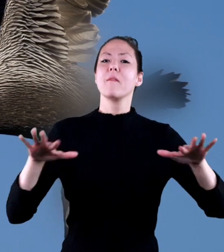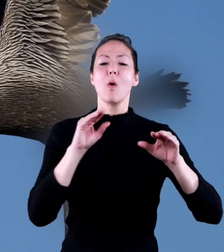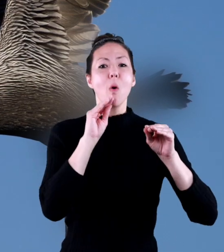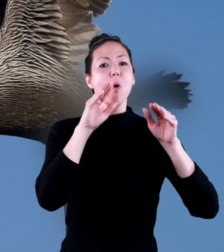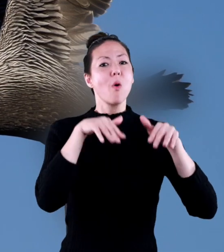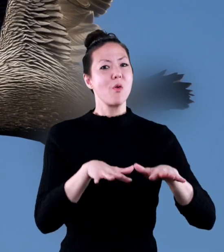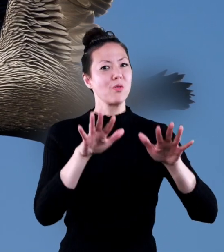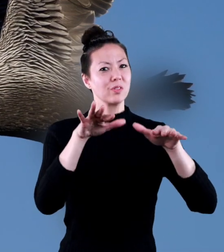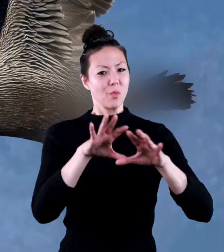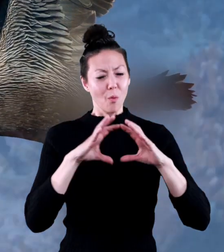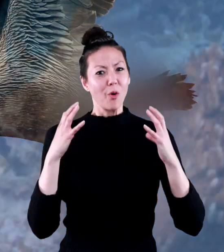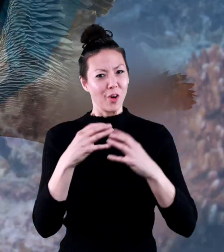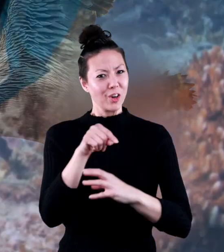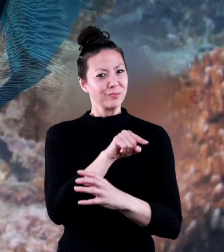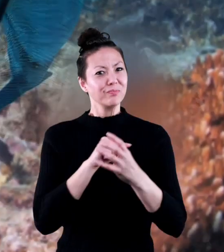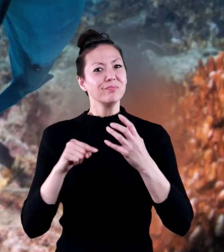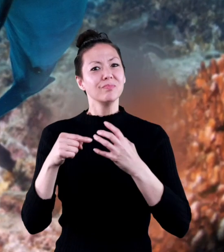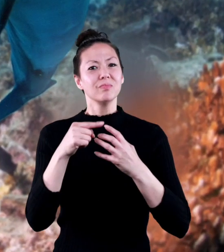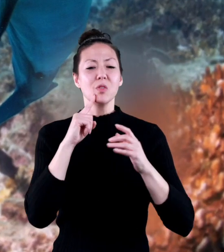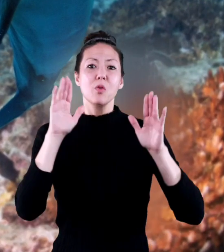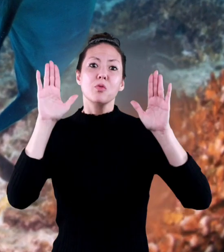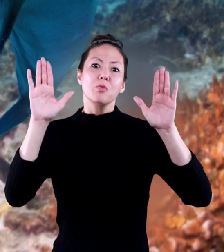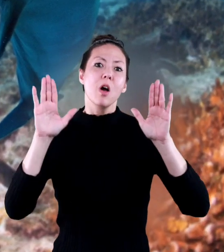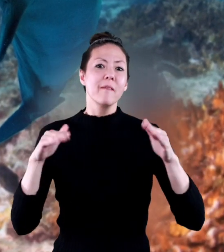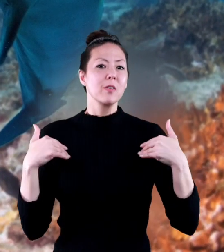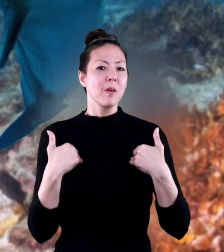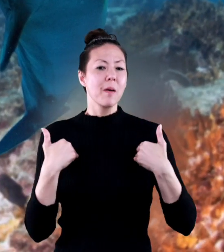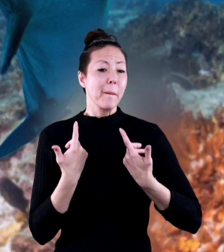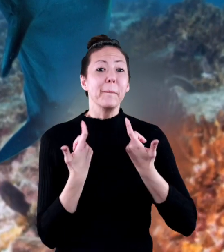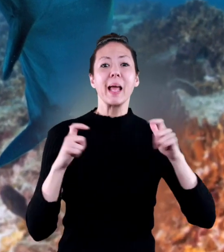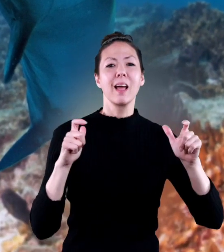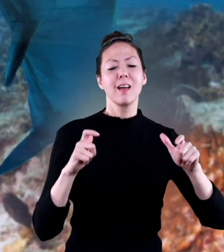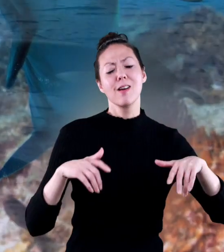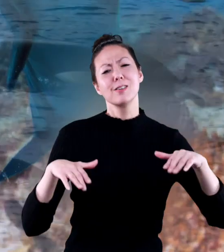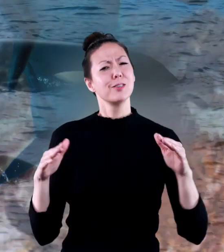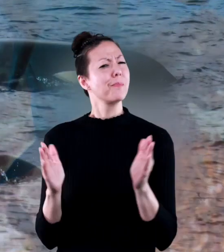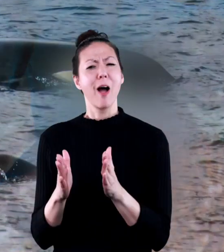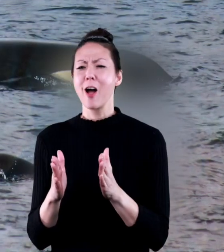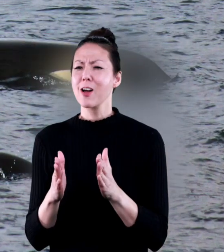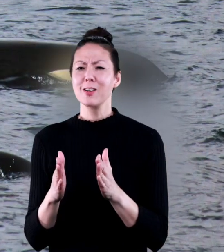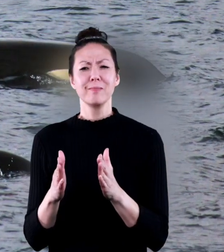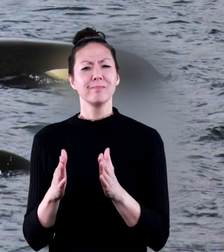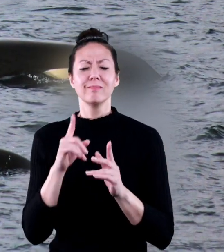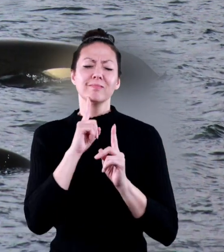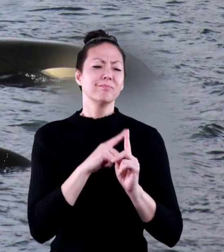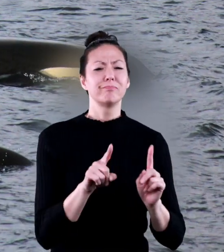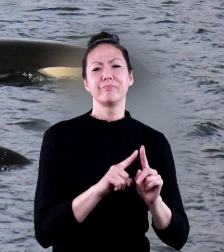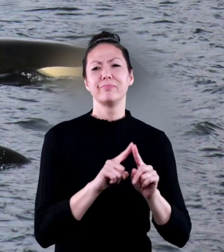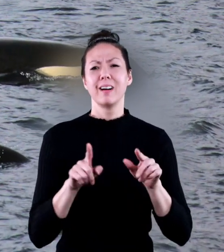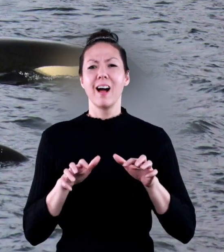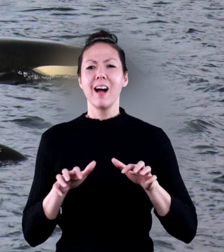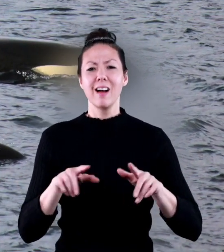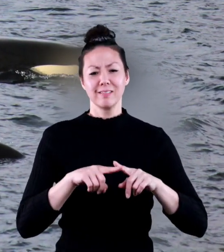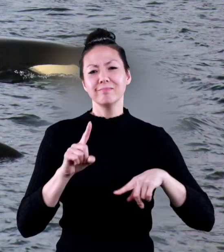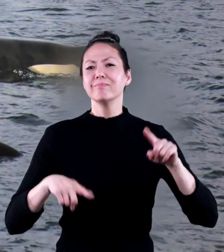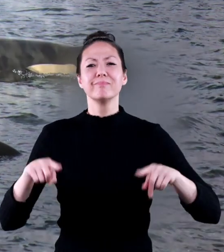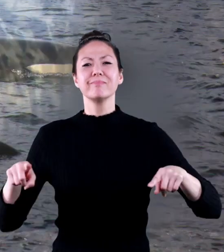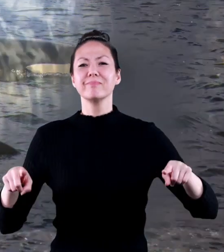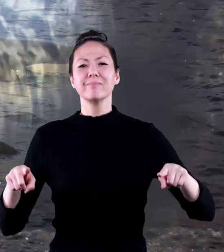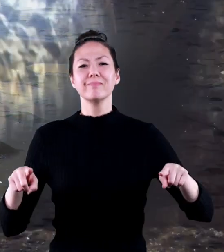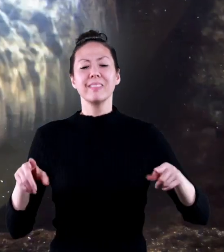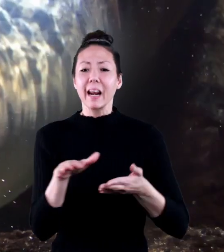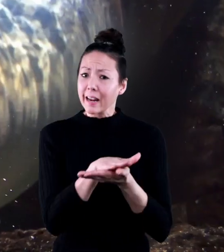on and around the oceans of the world. All these wonderful creatures, big and small, and many others